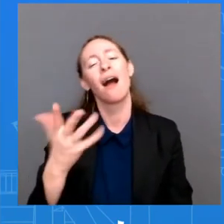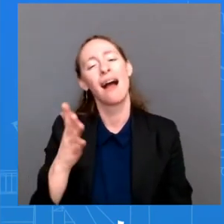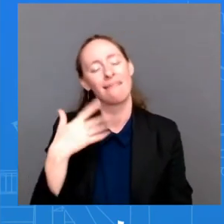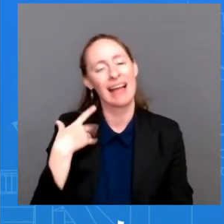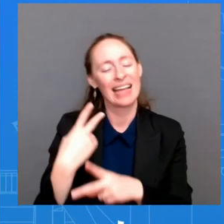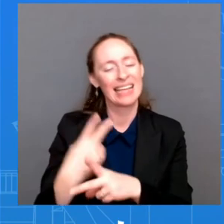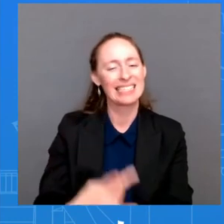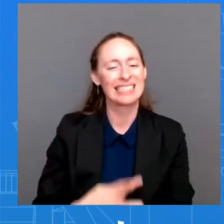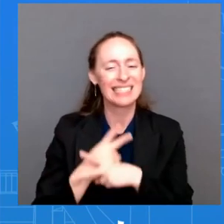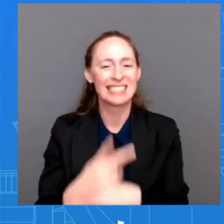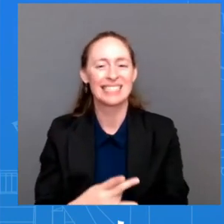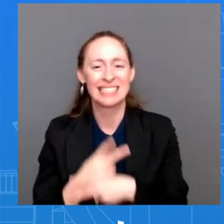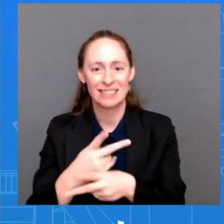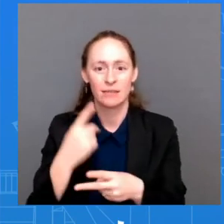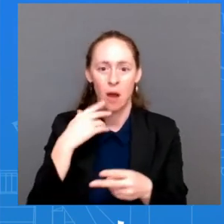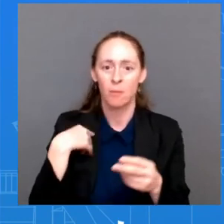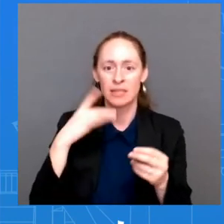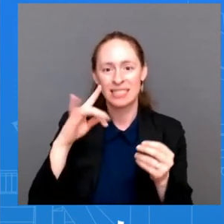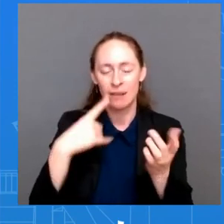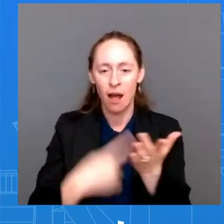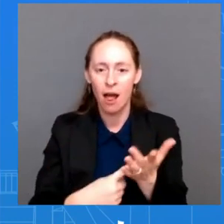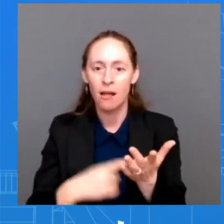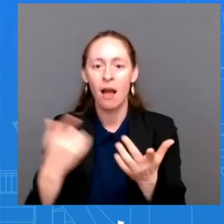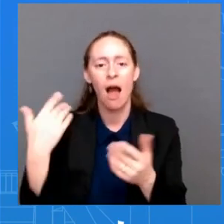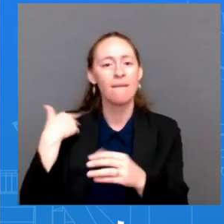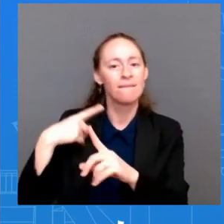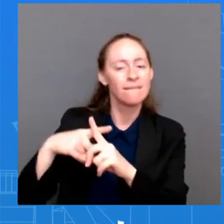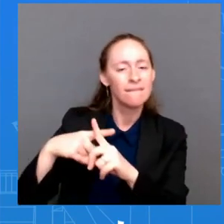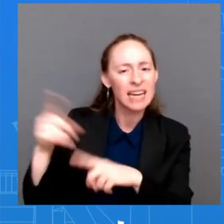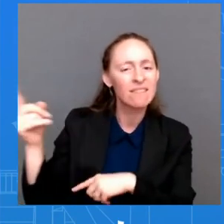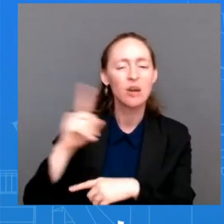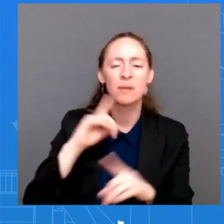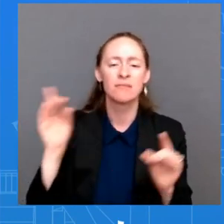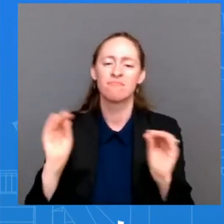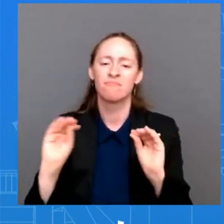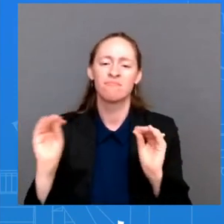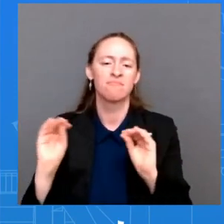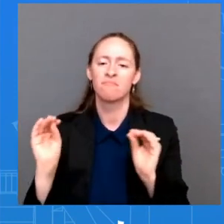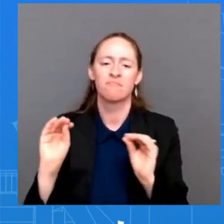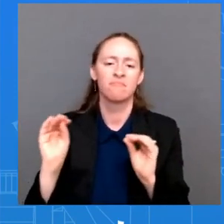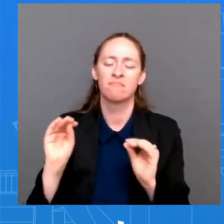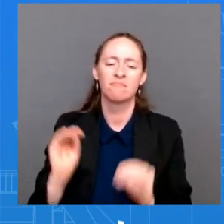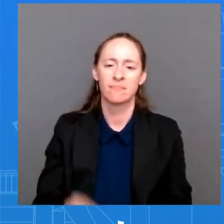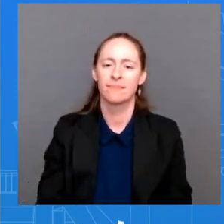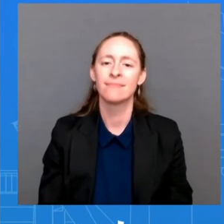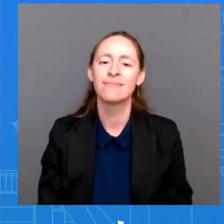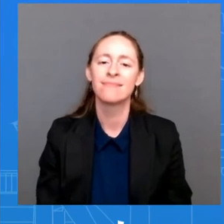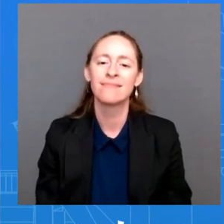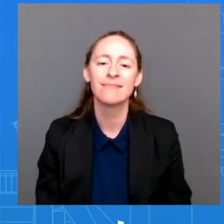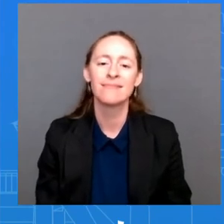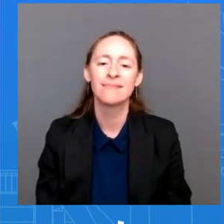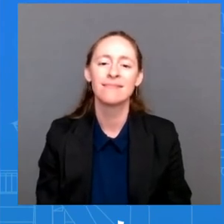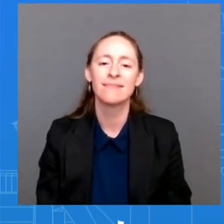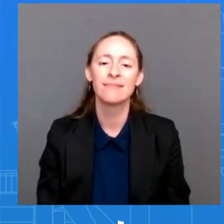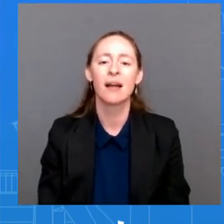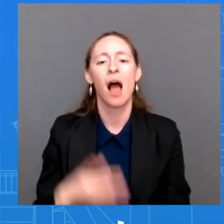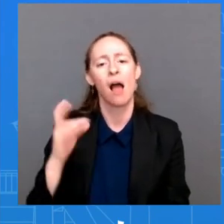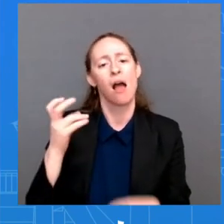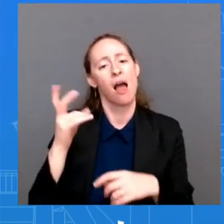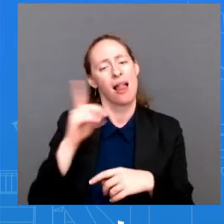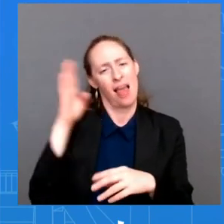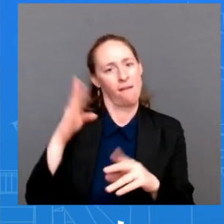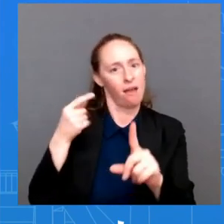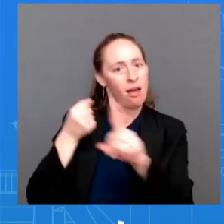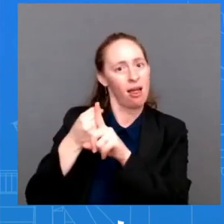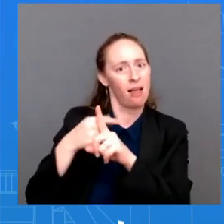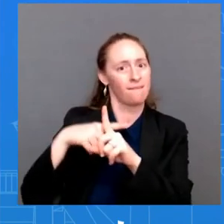fever or not he never had a fever so i wanted to be really clear his it was elevated but it was never a fever but remember there were we